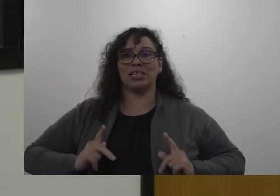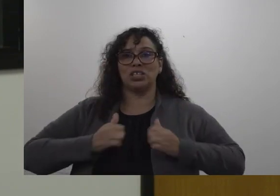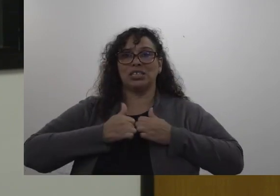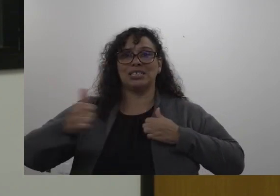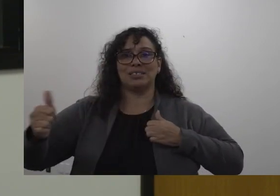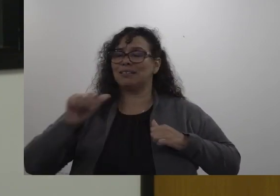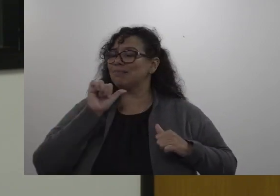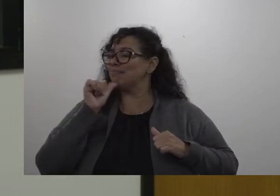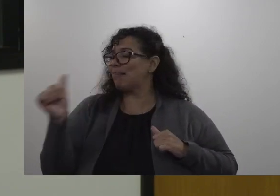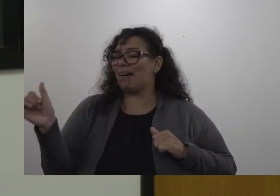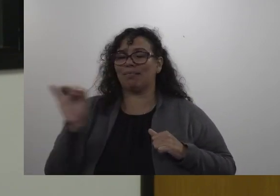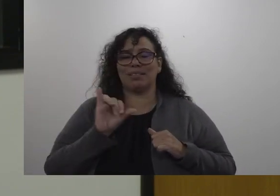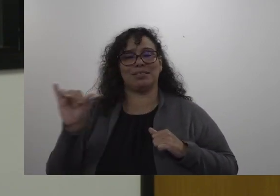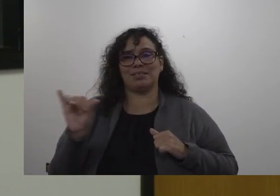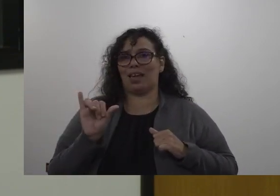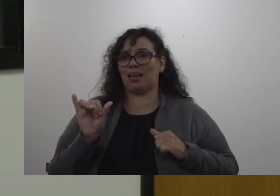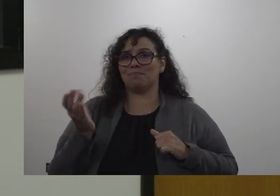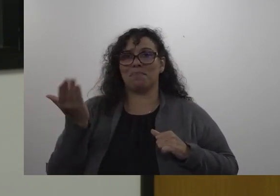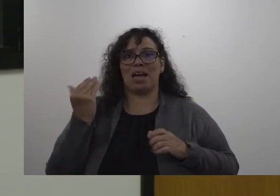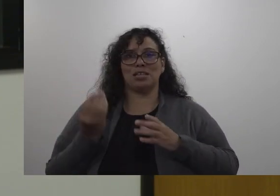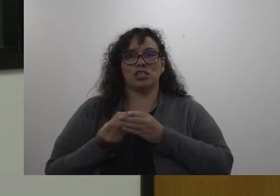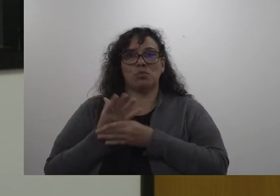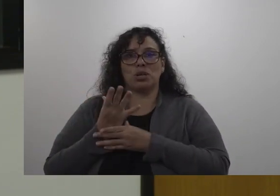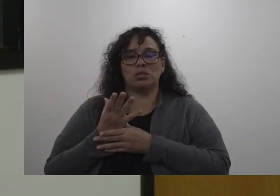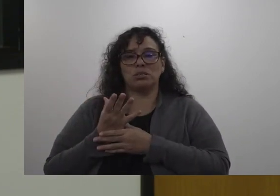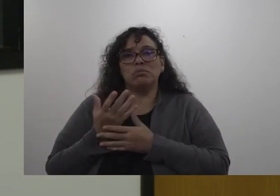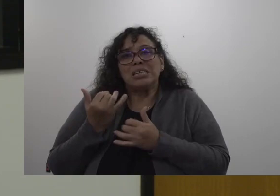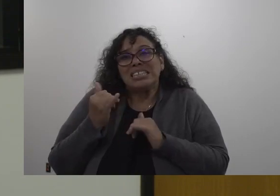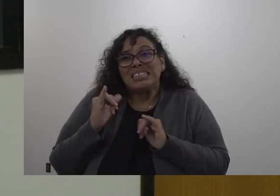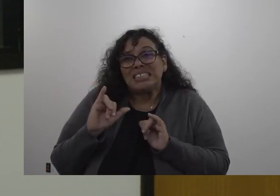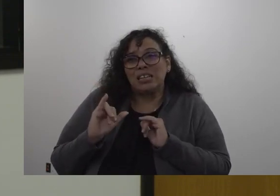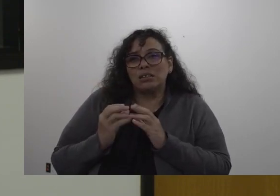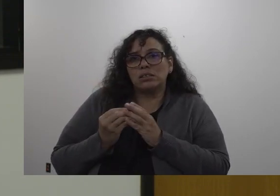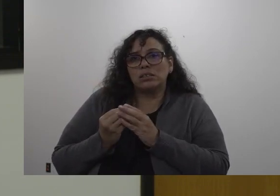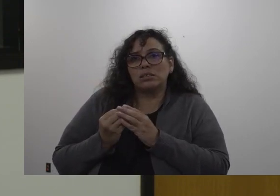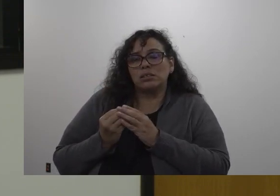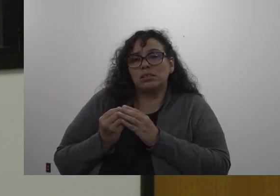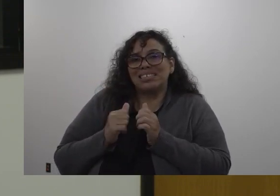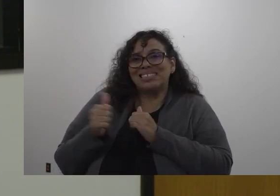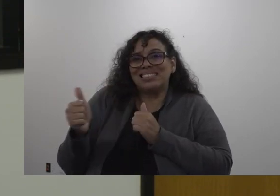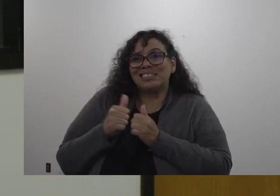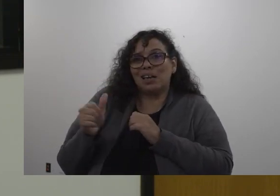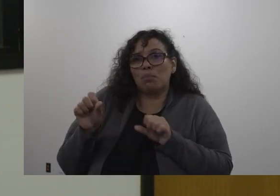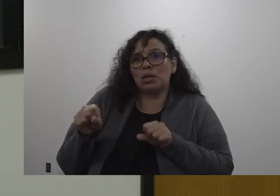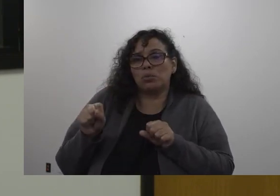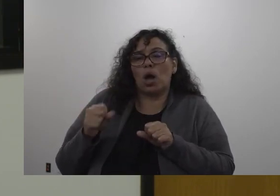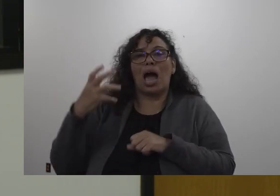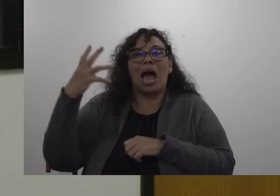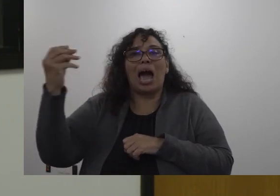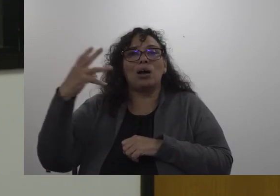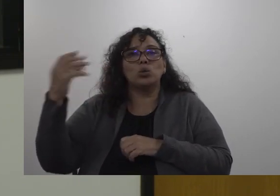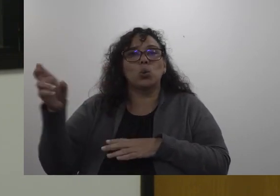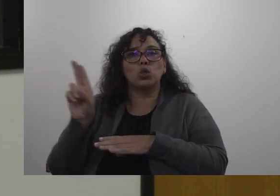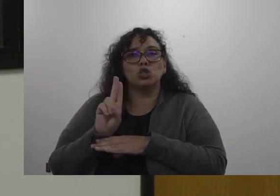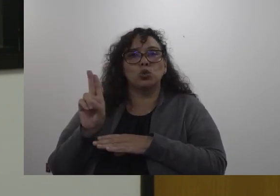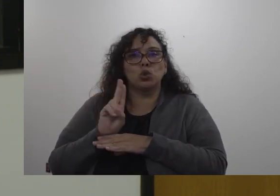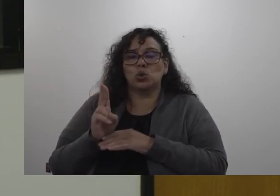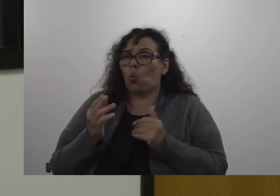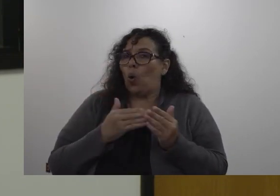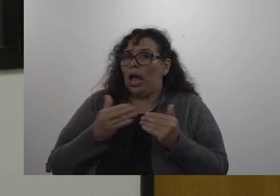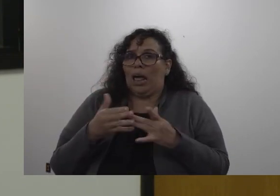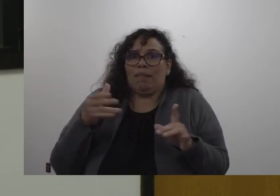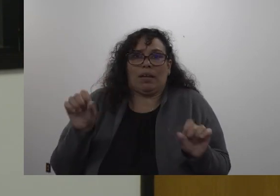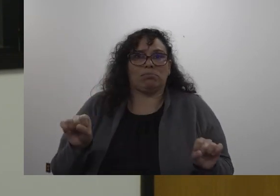the same as it was in the spring there will be distancing in classrooms and outdoors will be used to the whatever extent